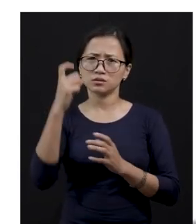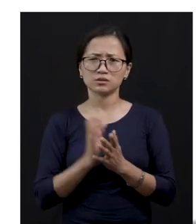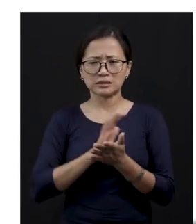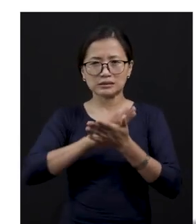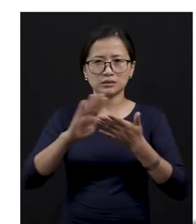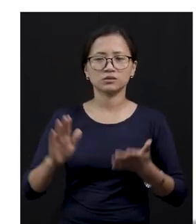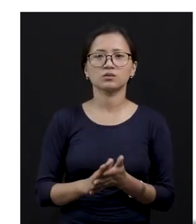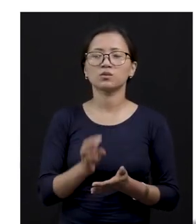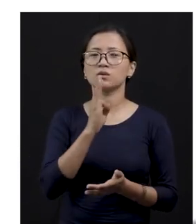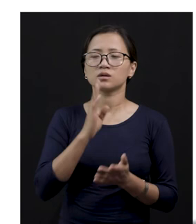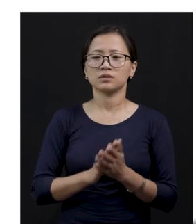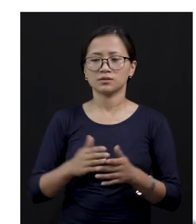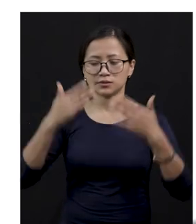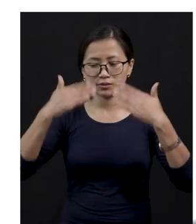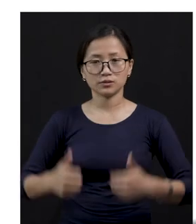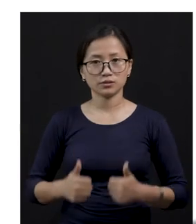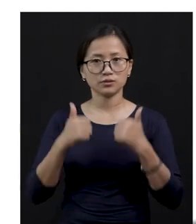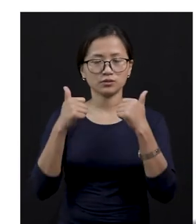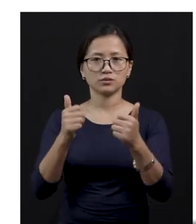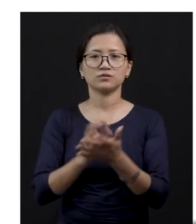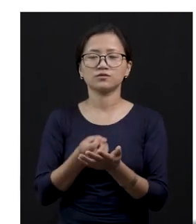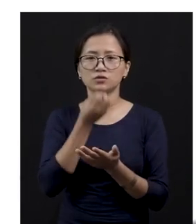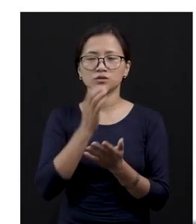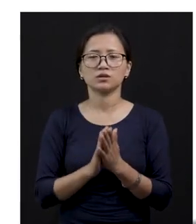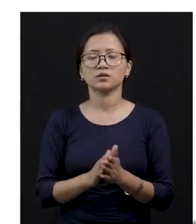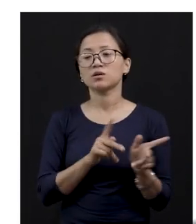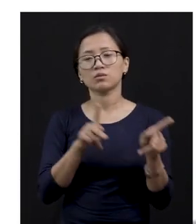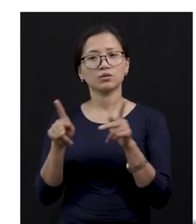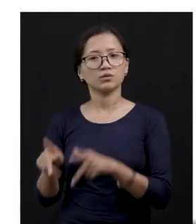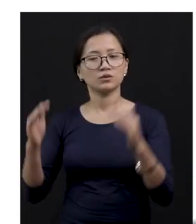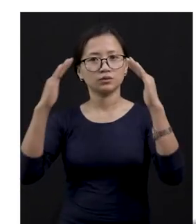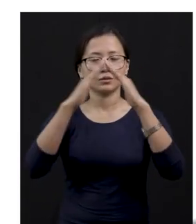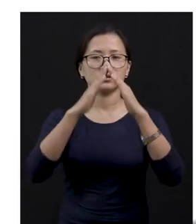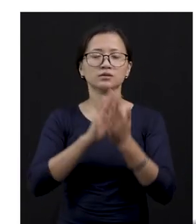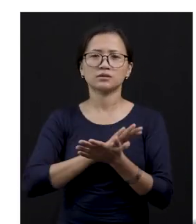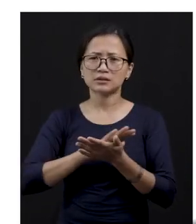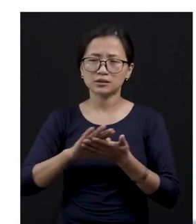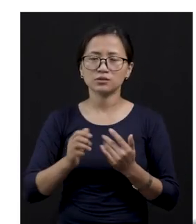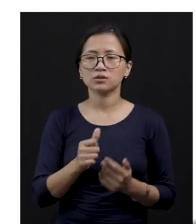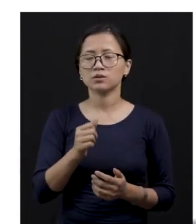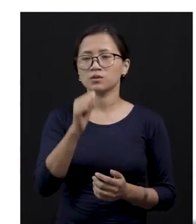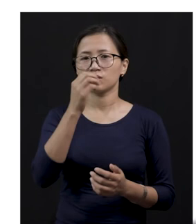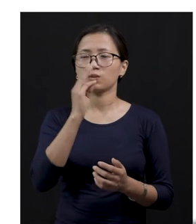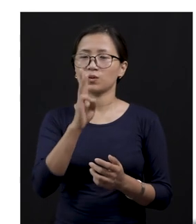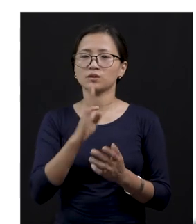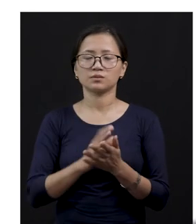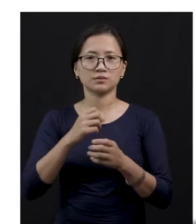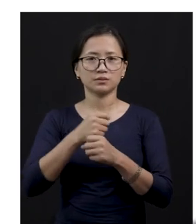water, healthy food and proper shelter. Unclean water makes them sick.